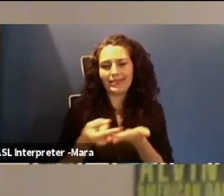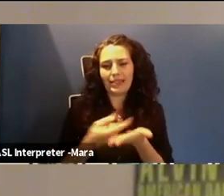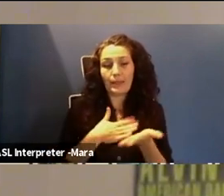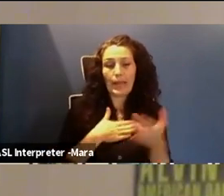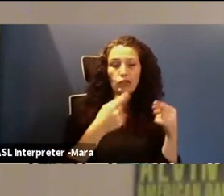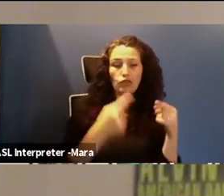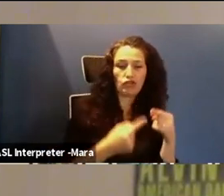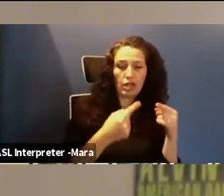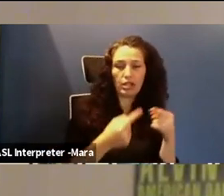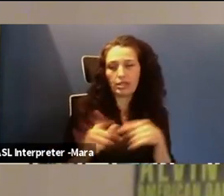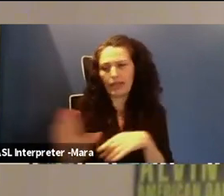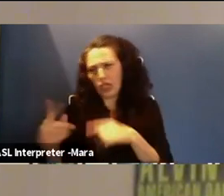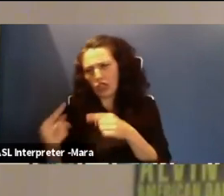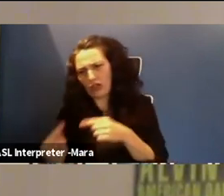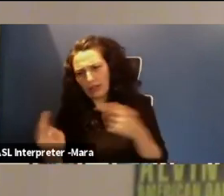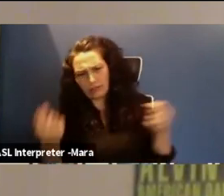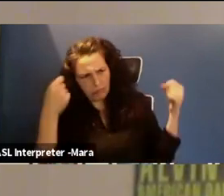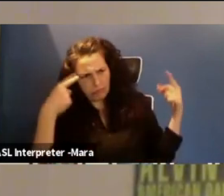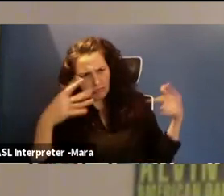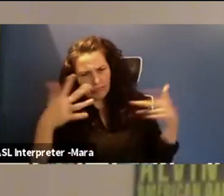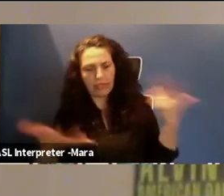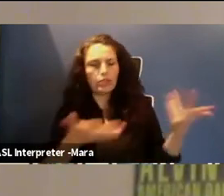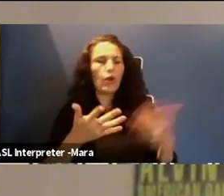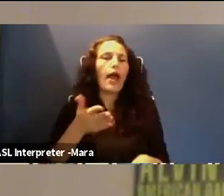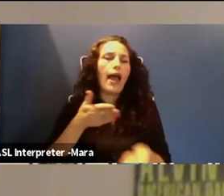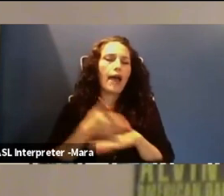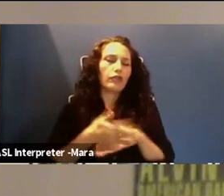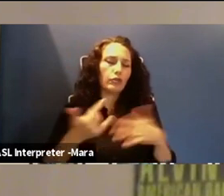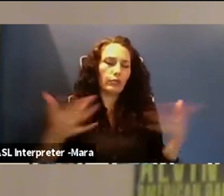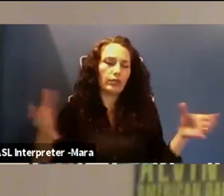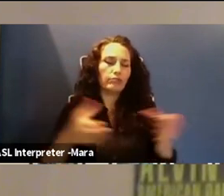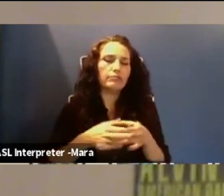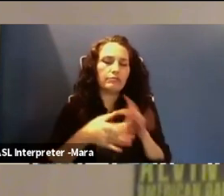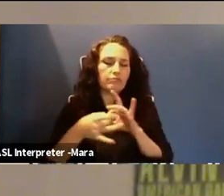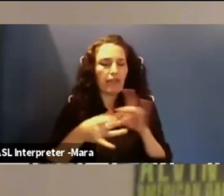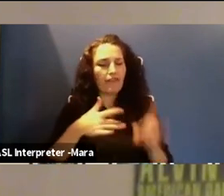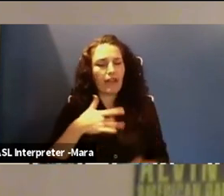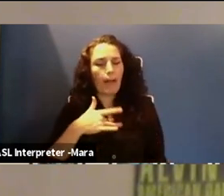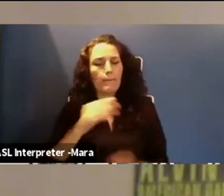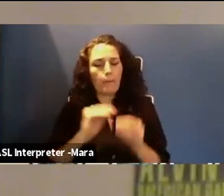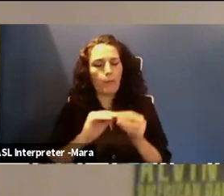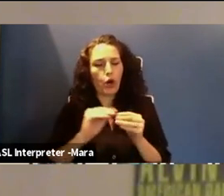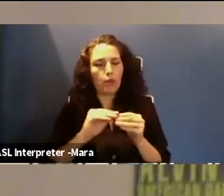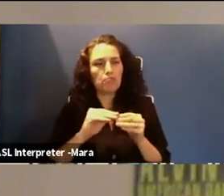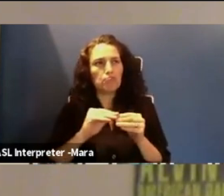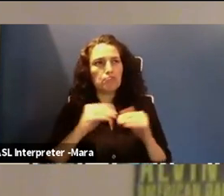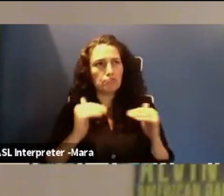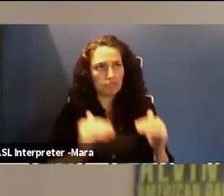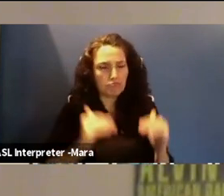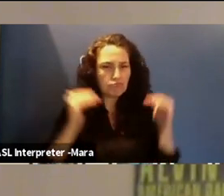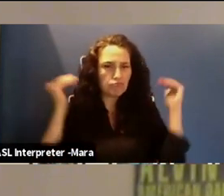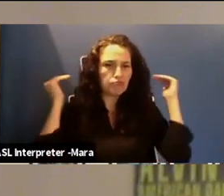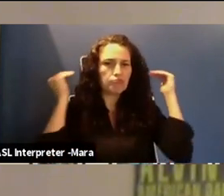with people that really understand. Um, once that happened, I really felt myself sort of propelled forward on the